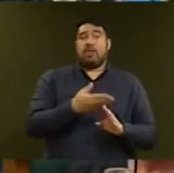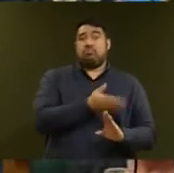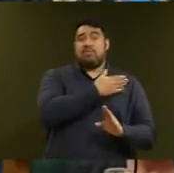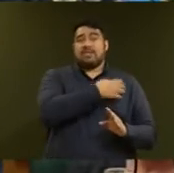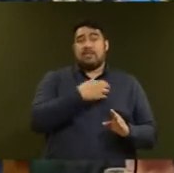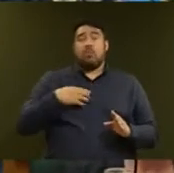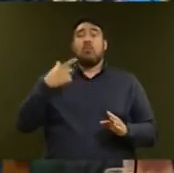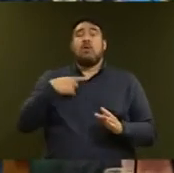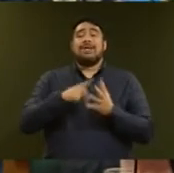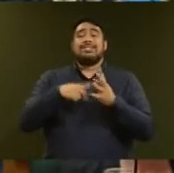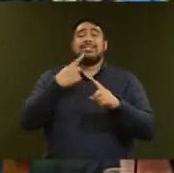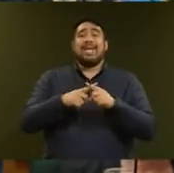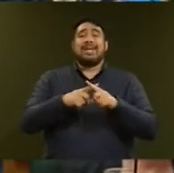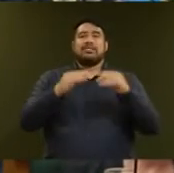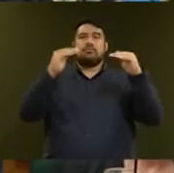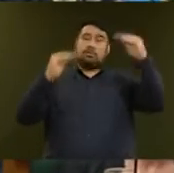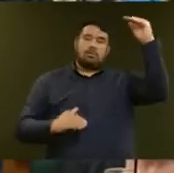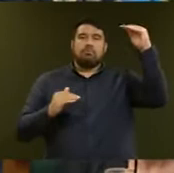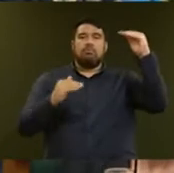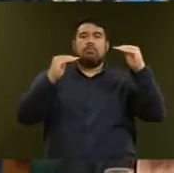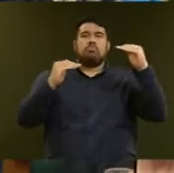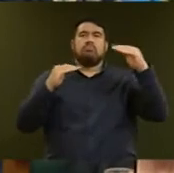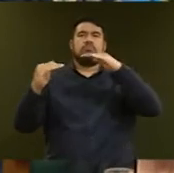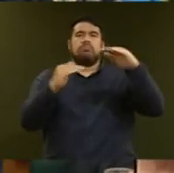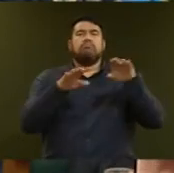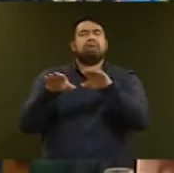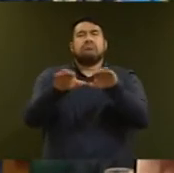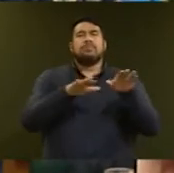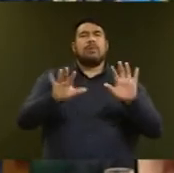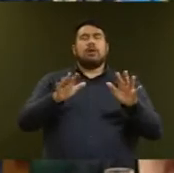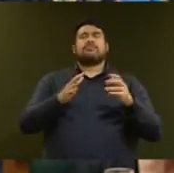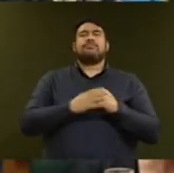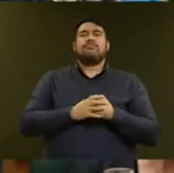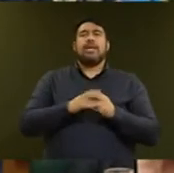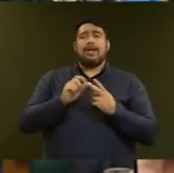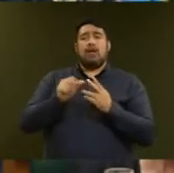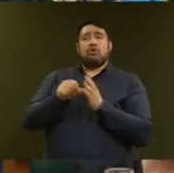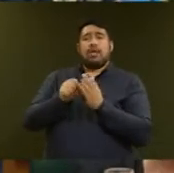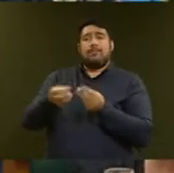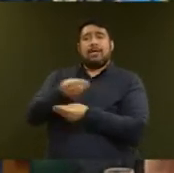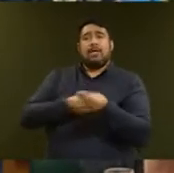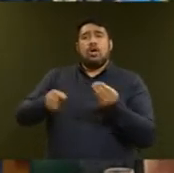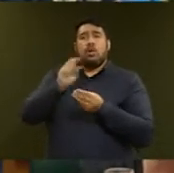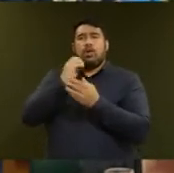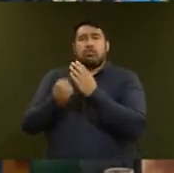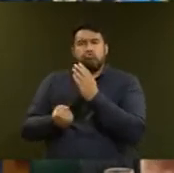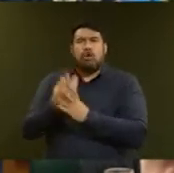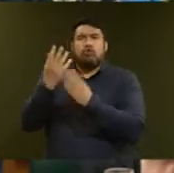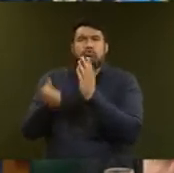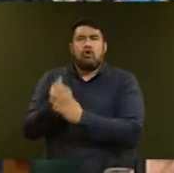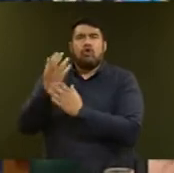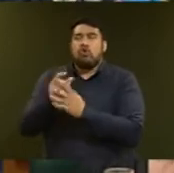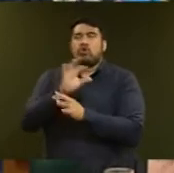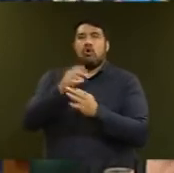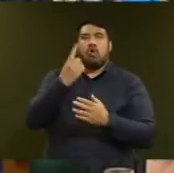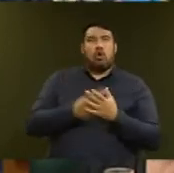field and by the fact that the Government's policies will stimulate economic growth rather than just relying on the housing market and population